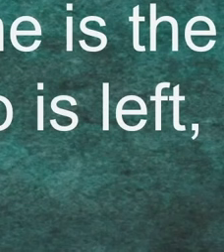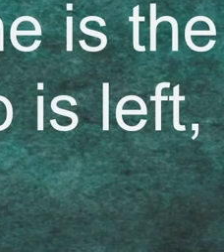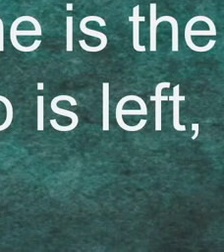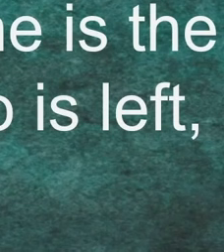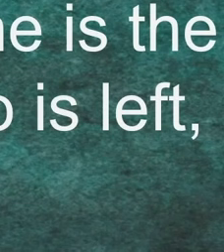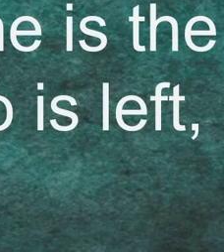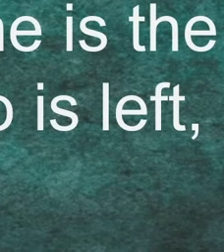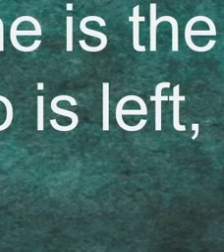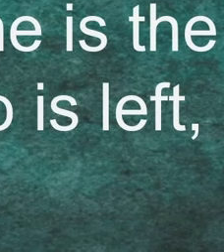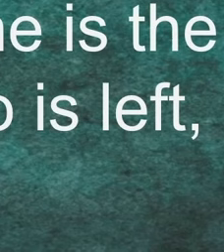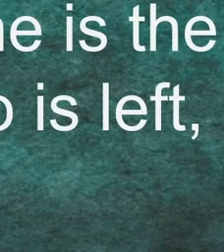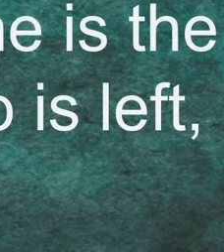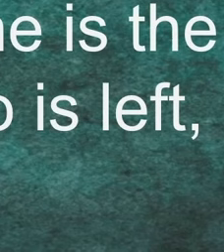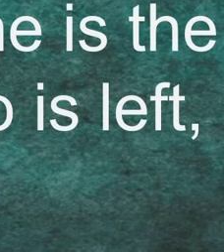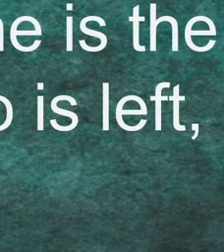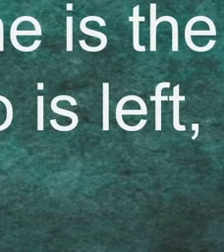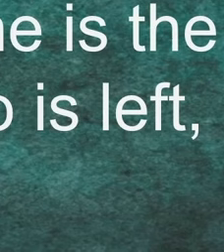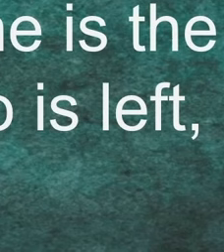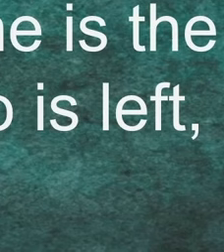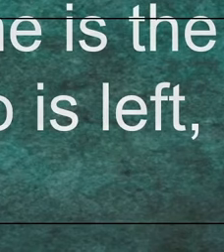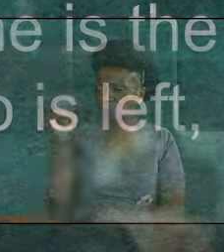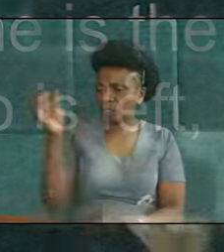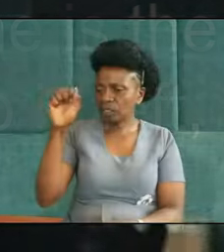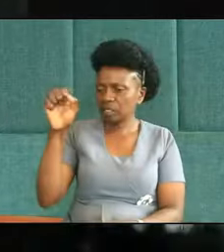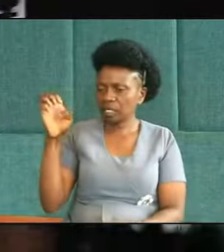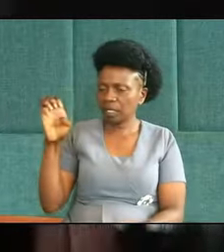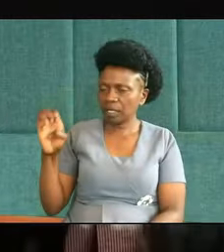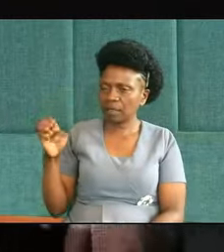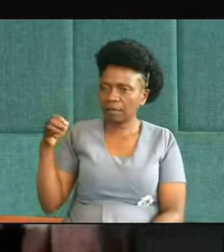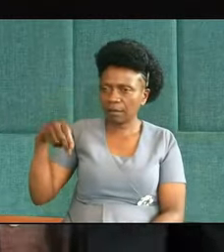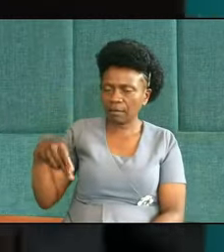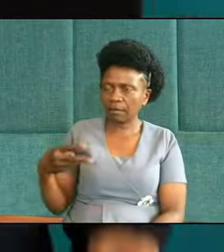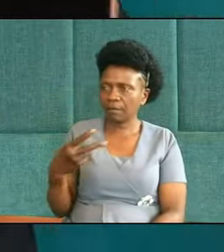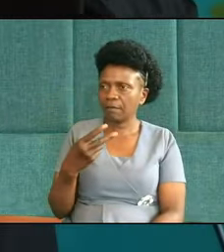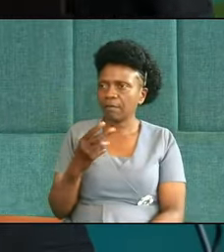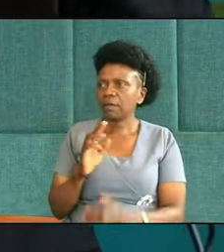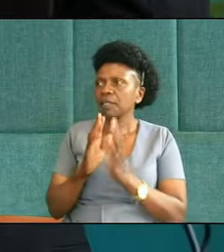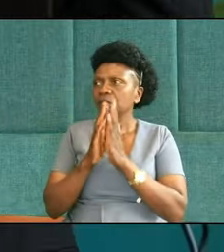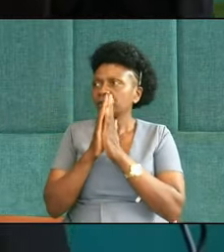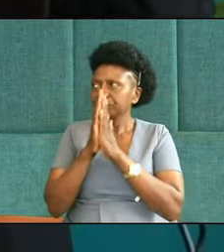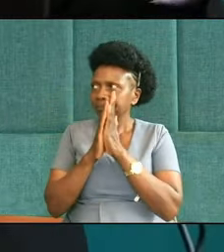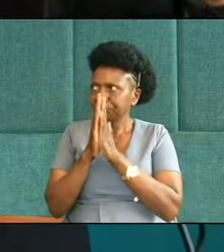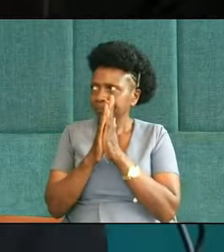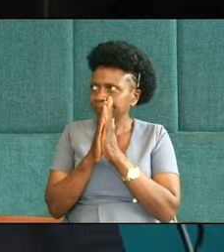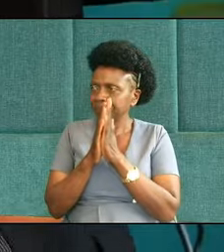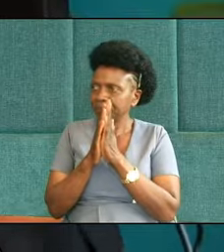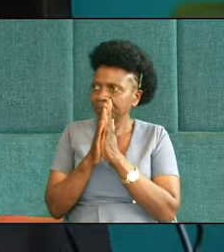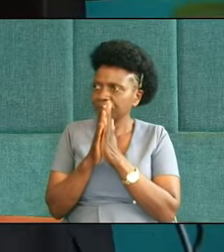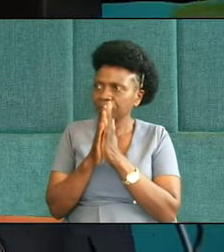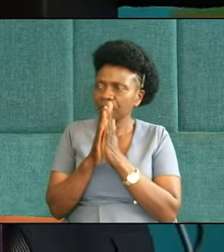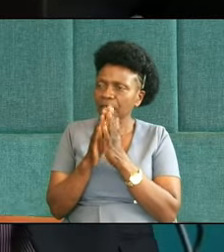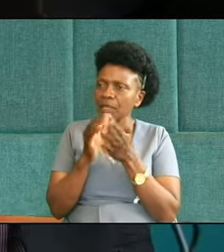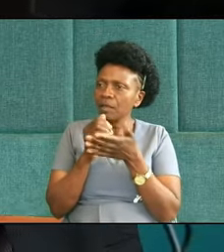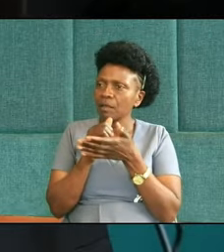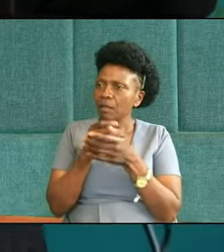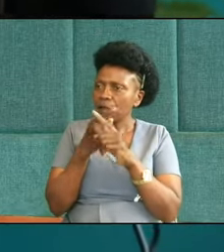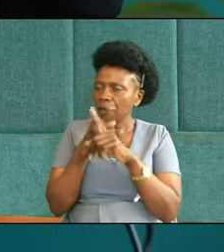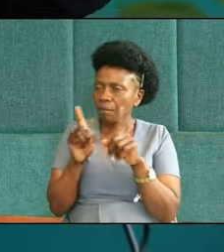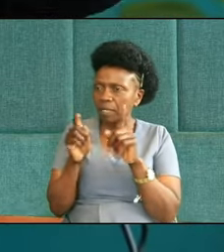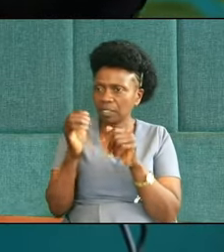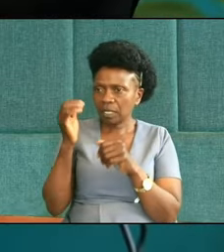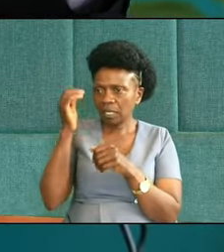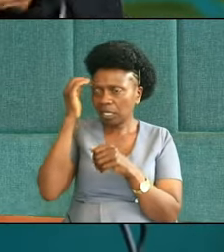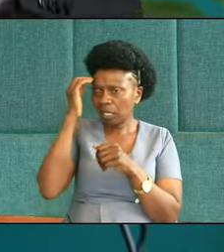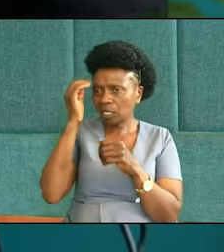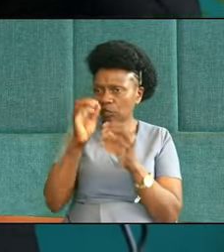favorites with Joseph, now he's playing favorites with Benjamin. Interesting. But notice what has happened, and you know that's the reality. Sometimes